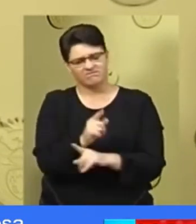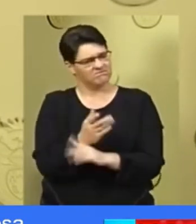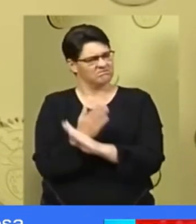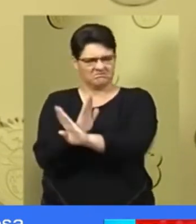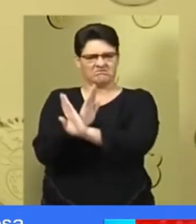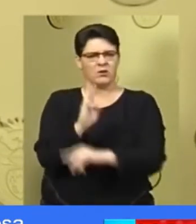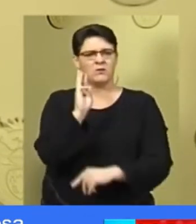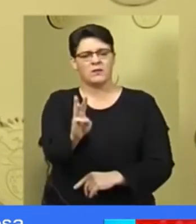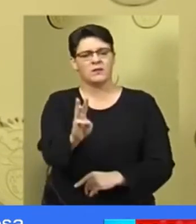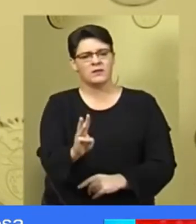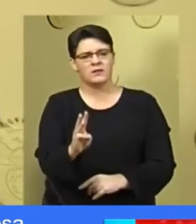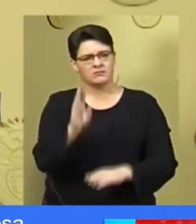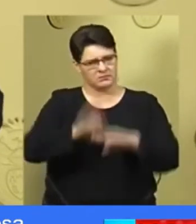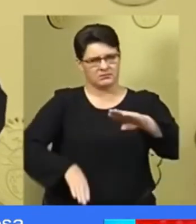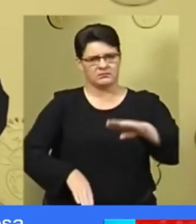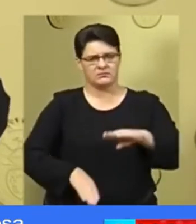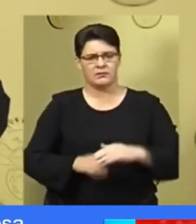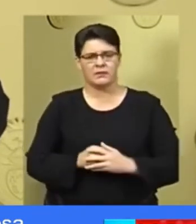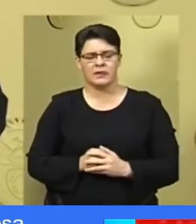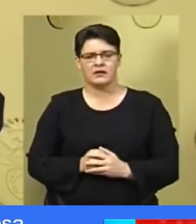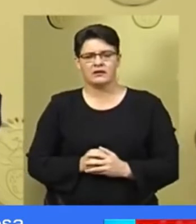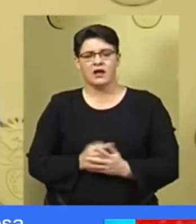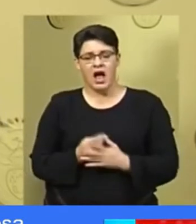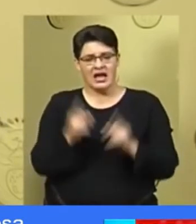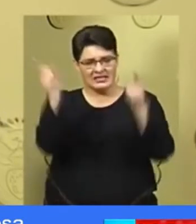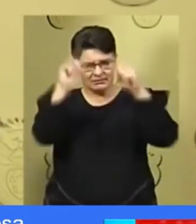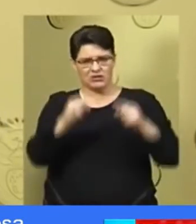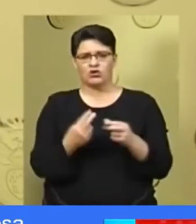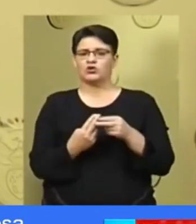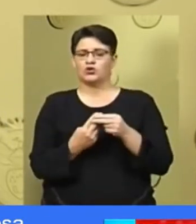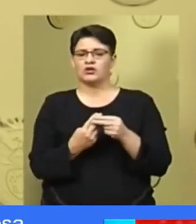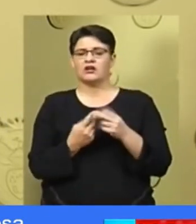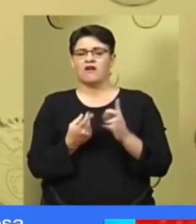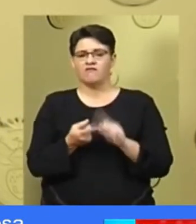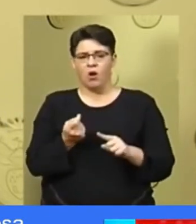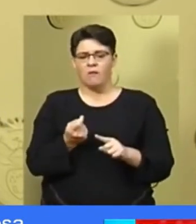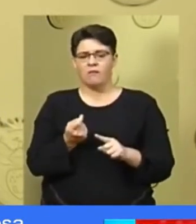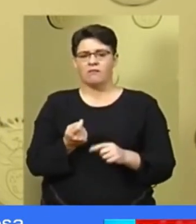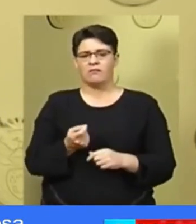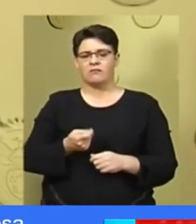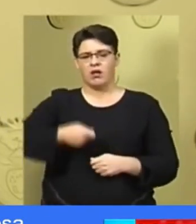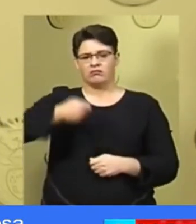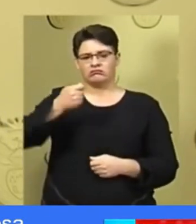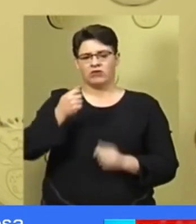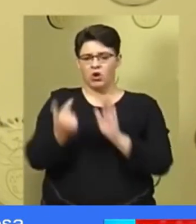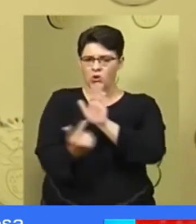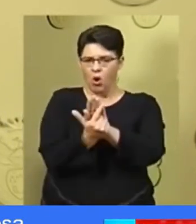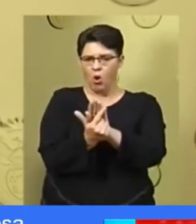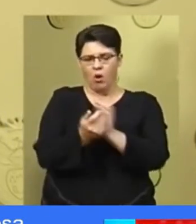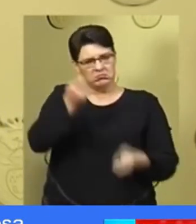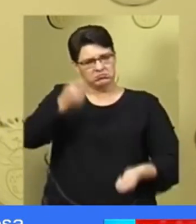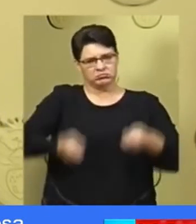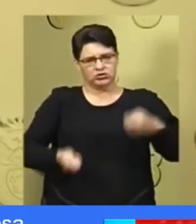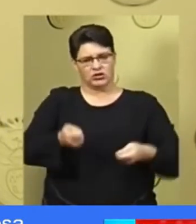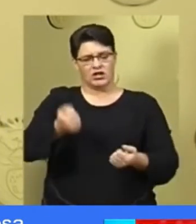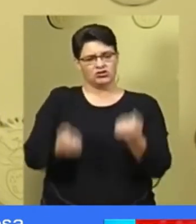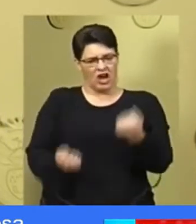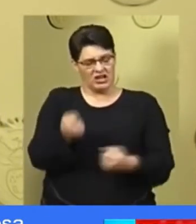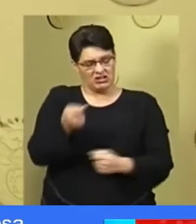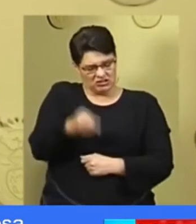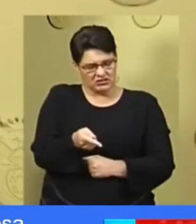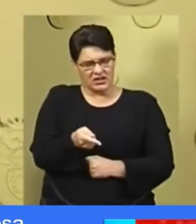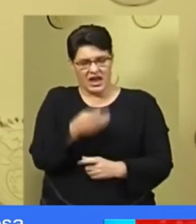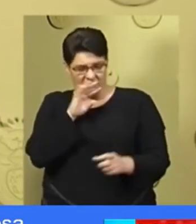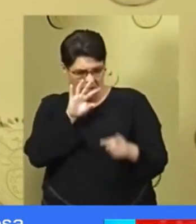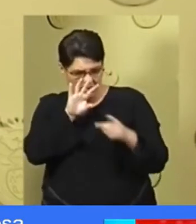I have directed that special units of the National Prosecuting Agency be put together to act